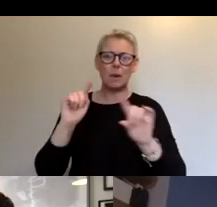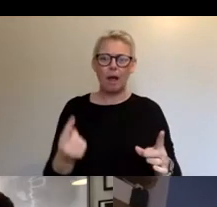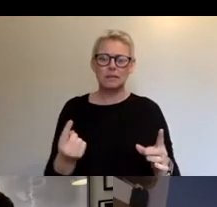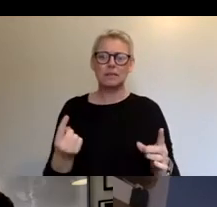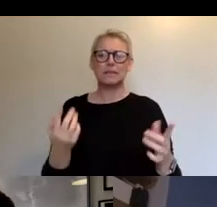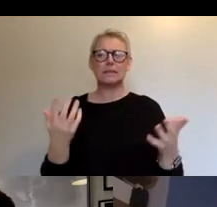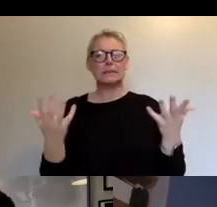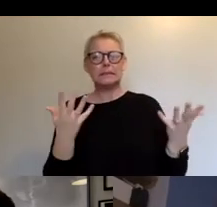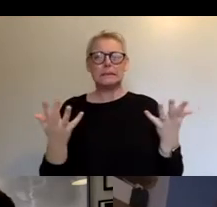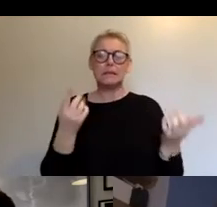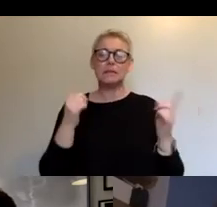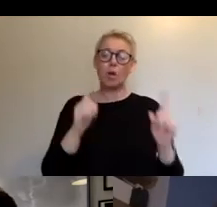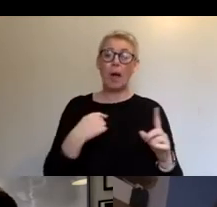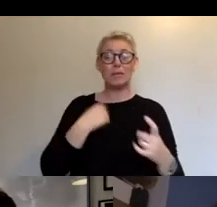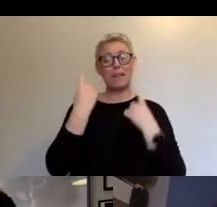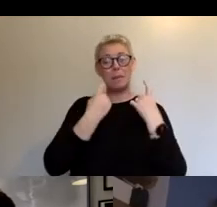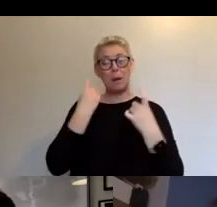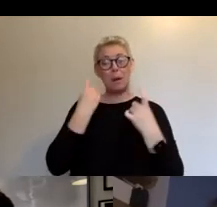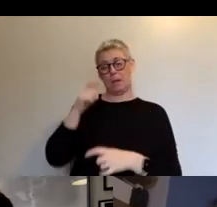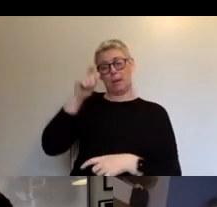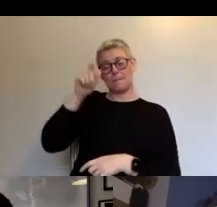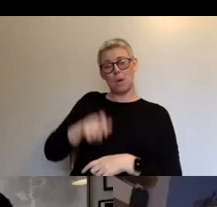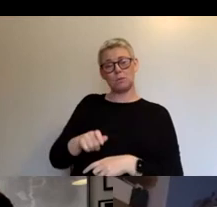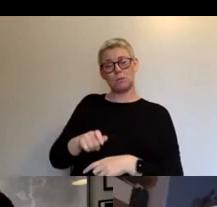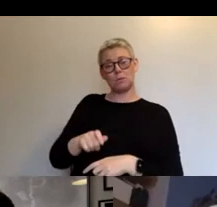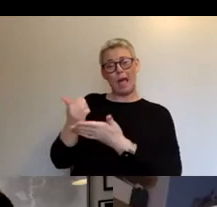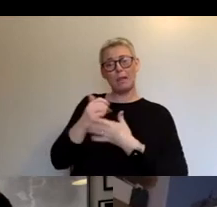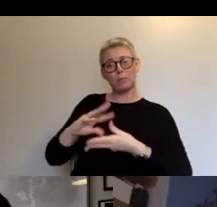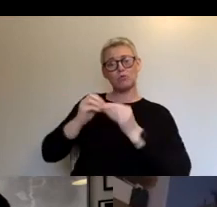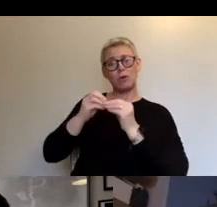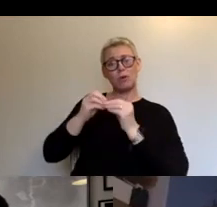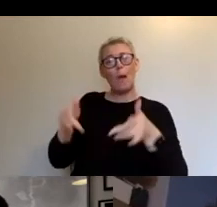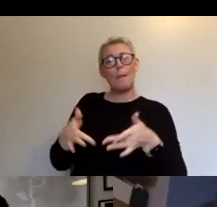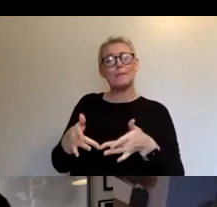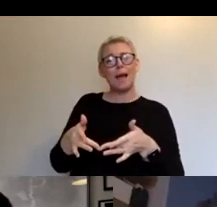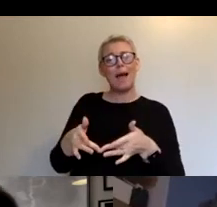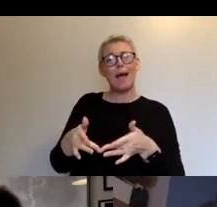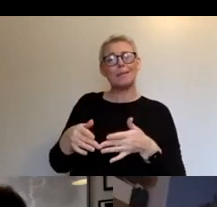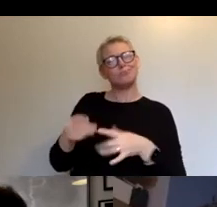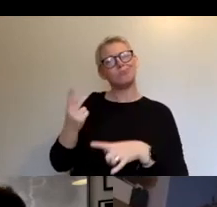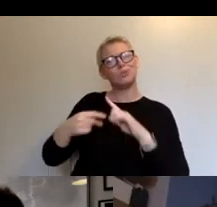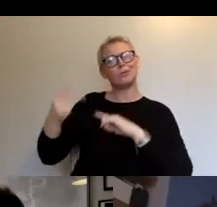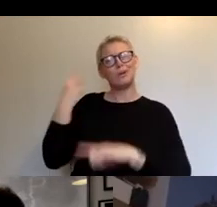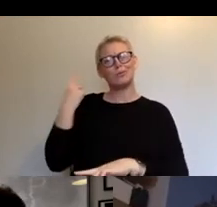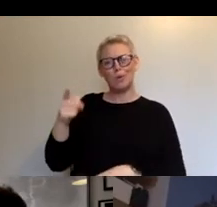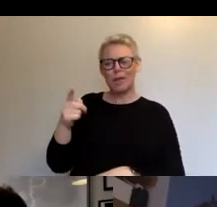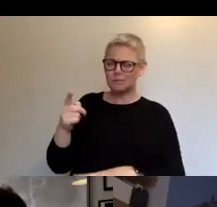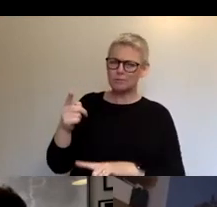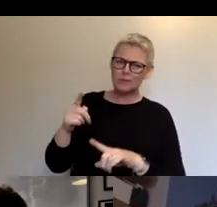And yeah, he helped us come up with with the brands united at home, what it would feel like